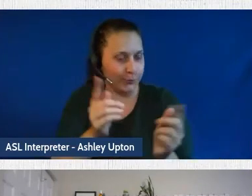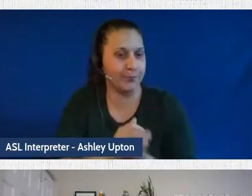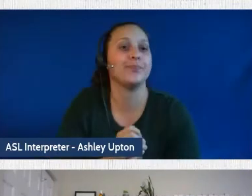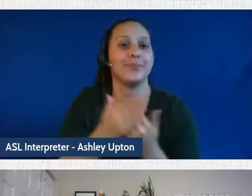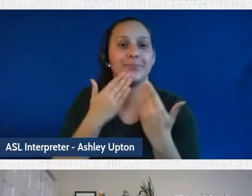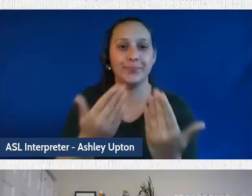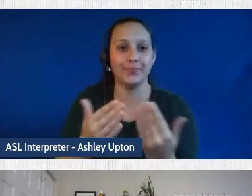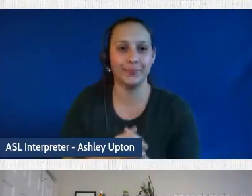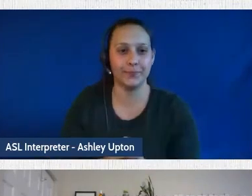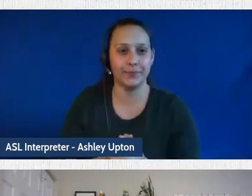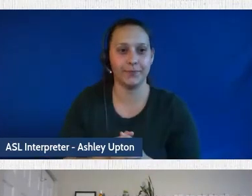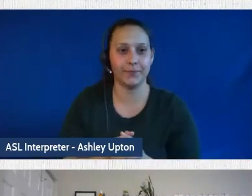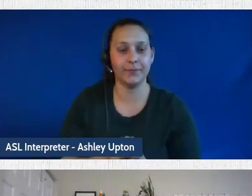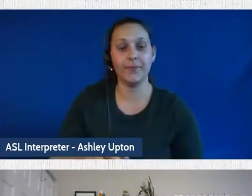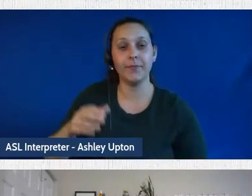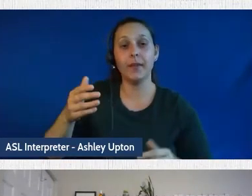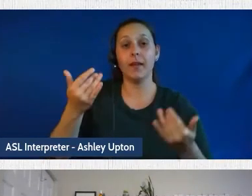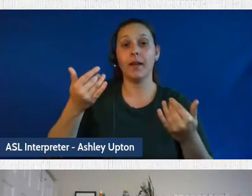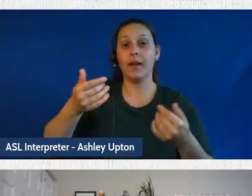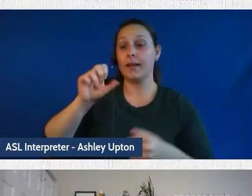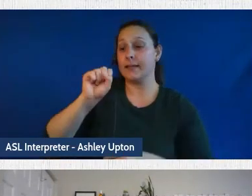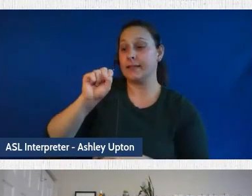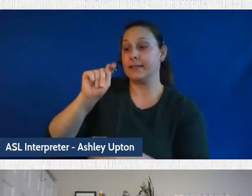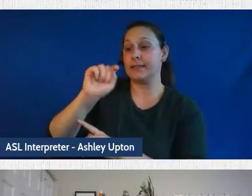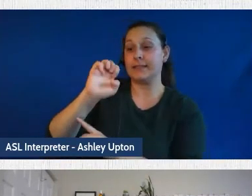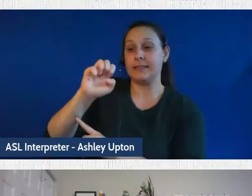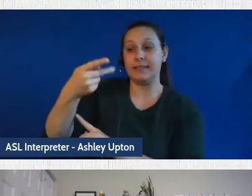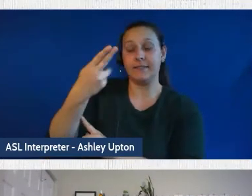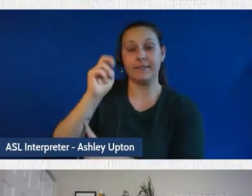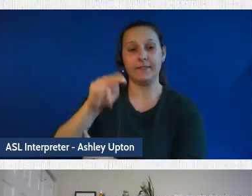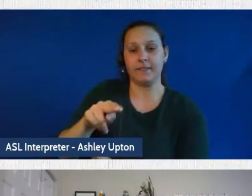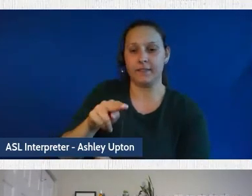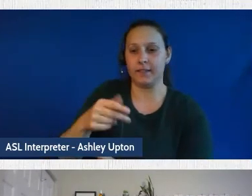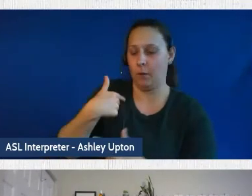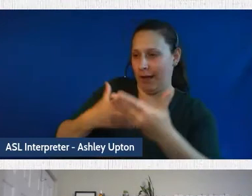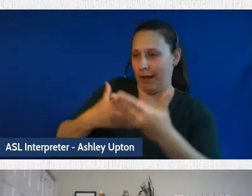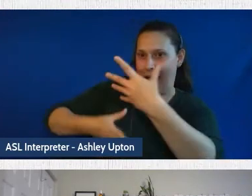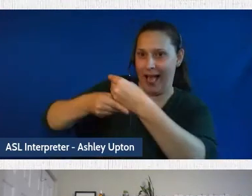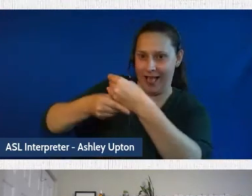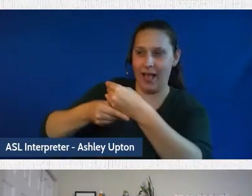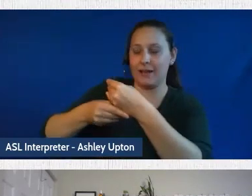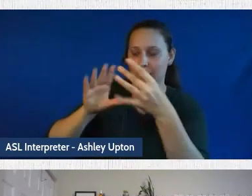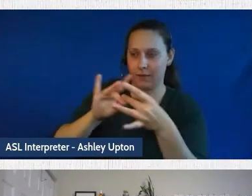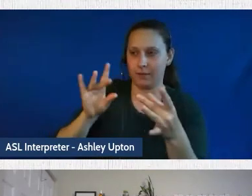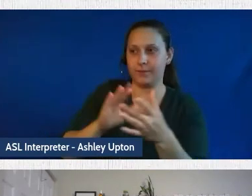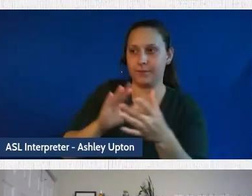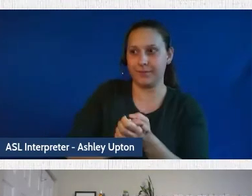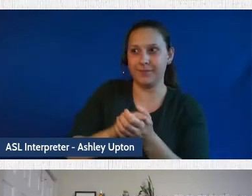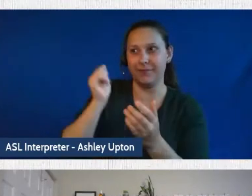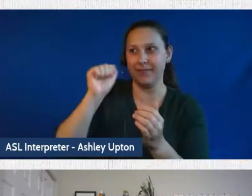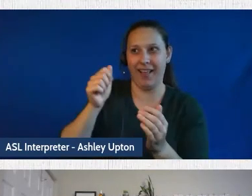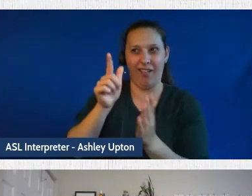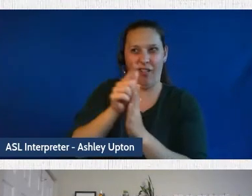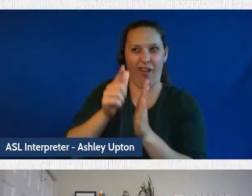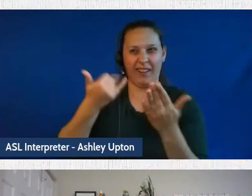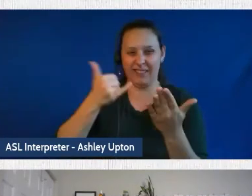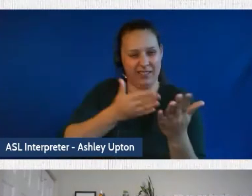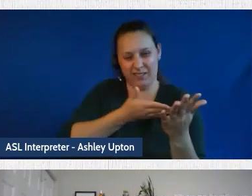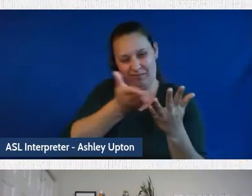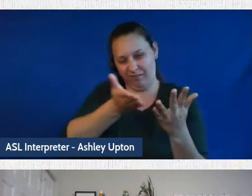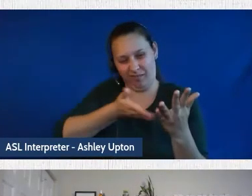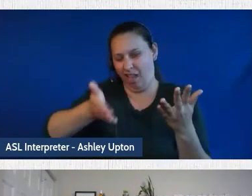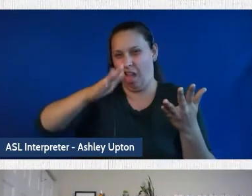Yeah, just to add on that a bit. Yeah, would agree. There's a lot of untapped areas in law. And one of the biggest ones is